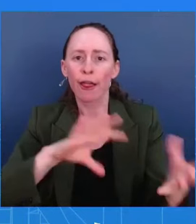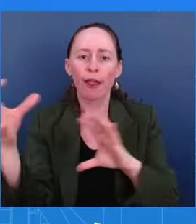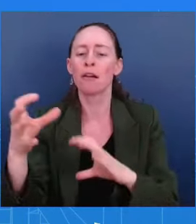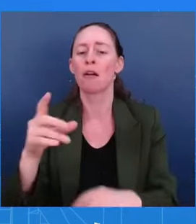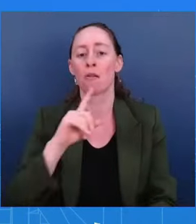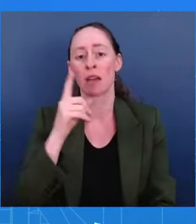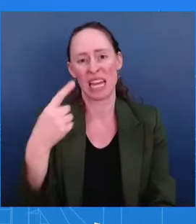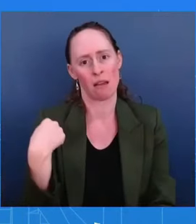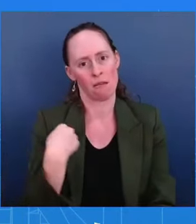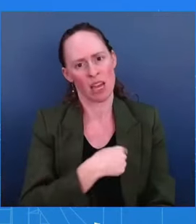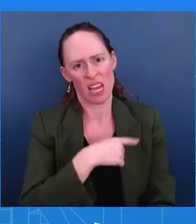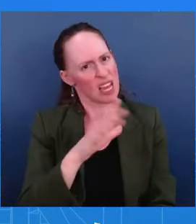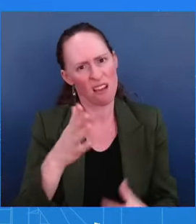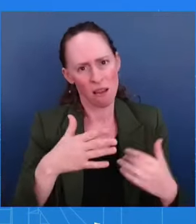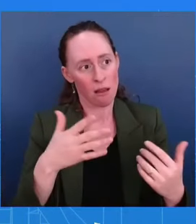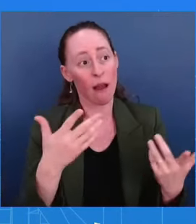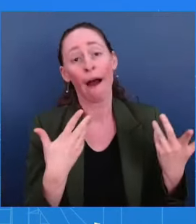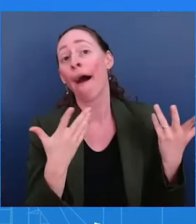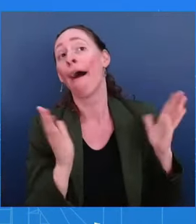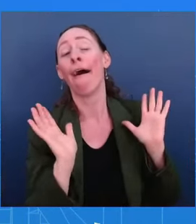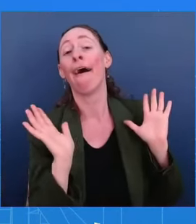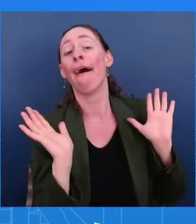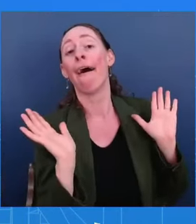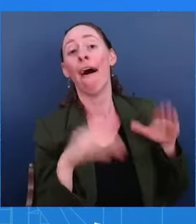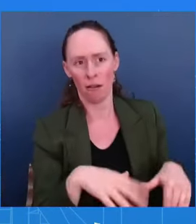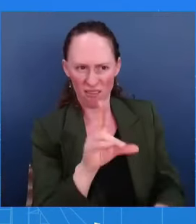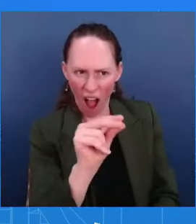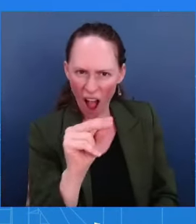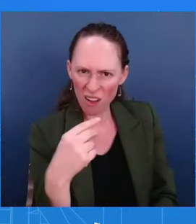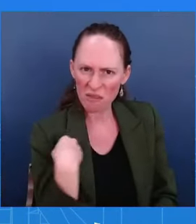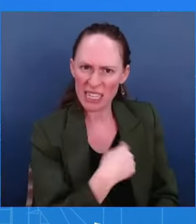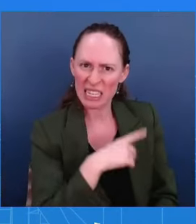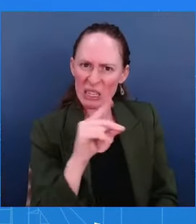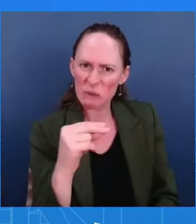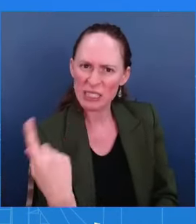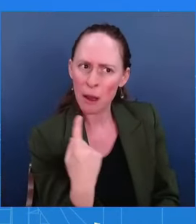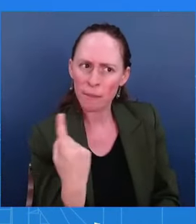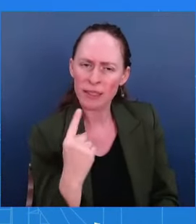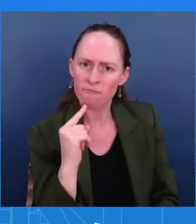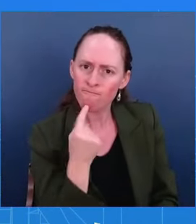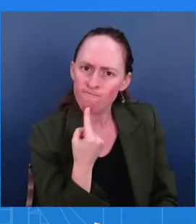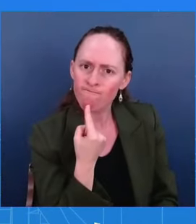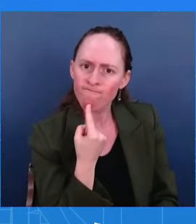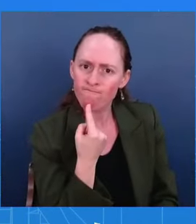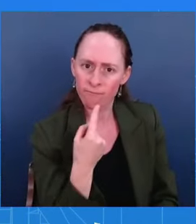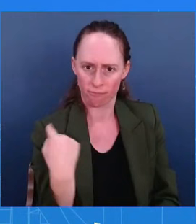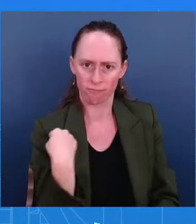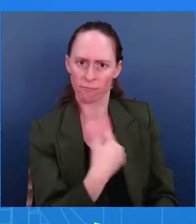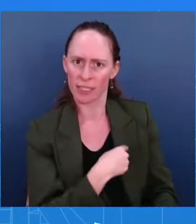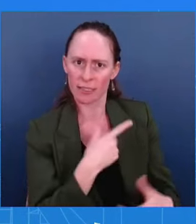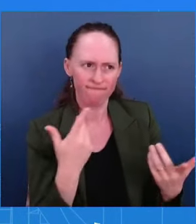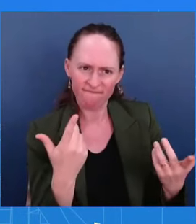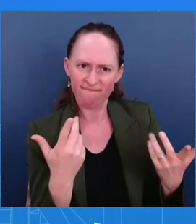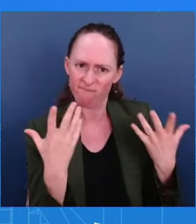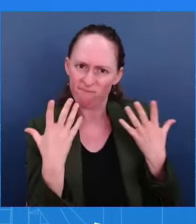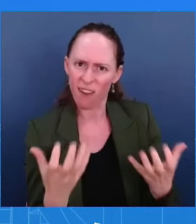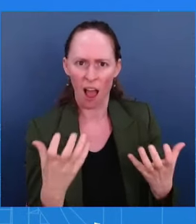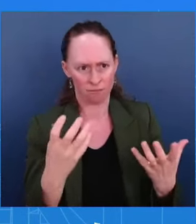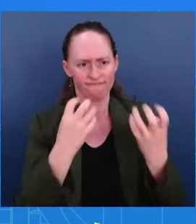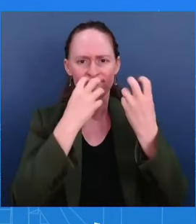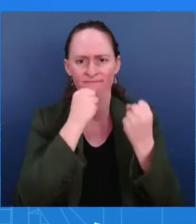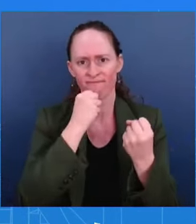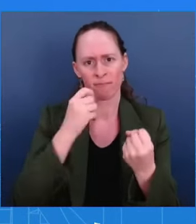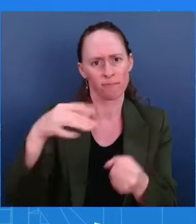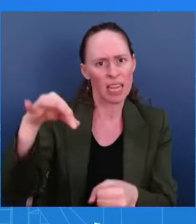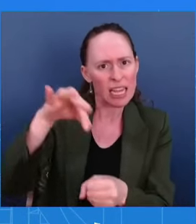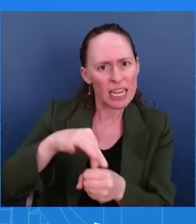because it's that important. It's that important to convey to the American people that we are taking the safety and security of our electoral process seriously. So nobody's